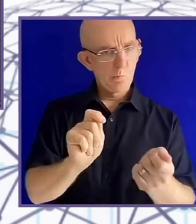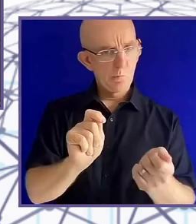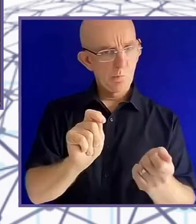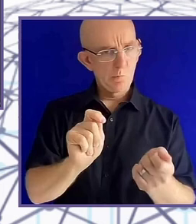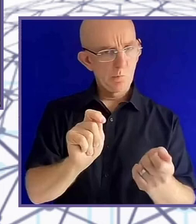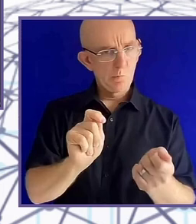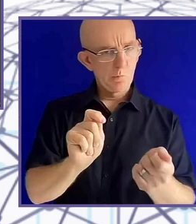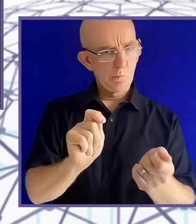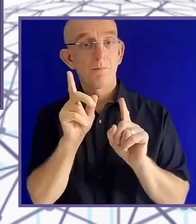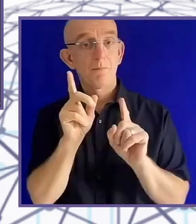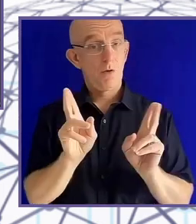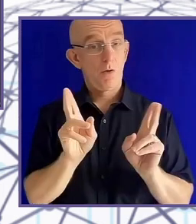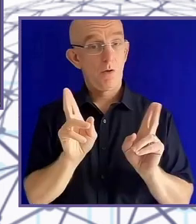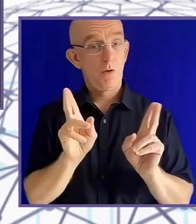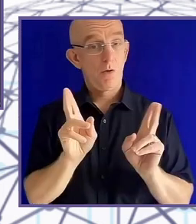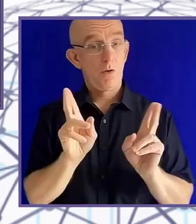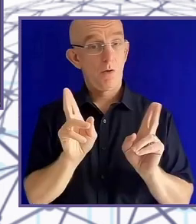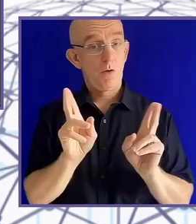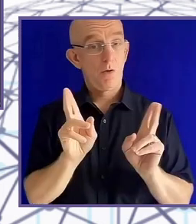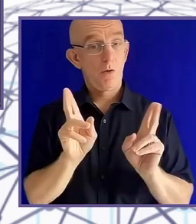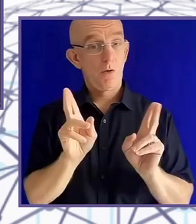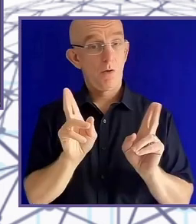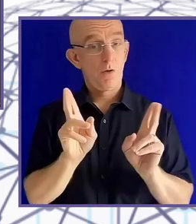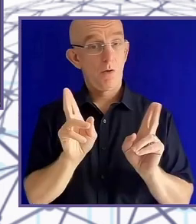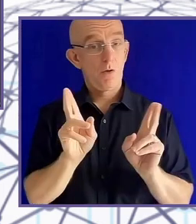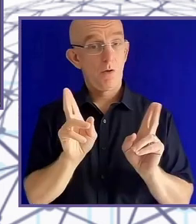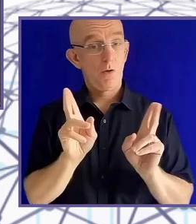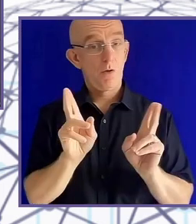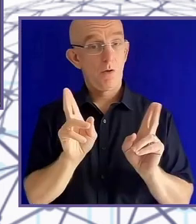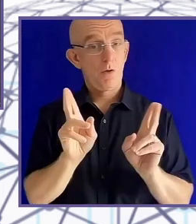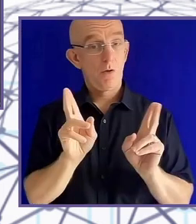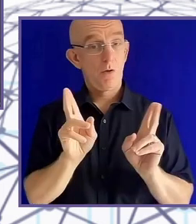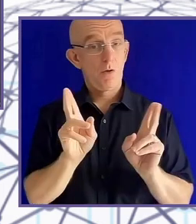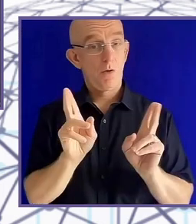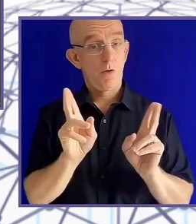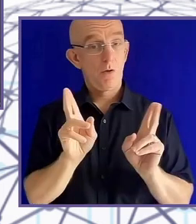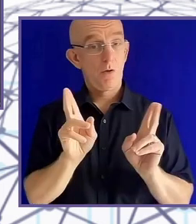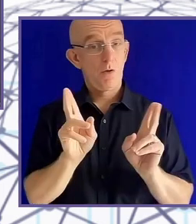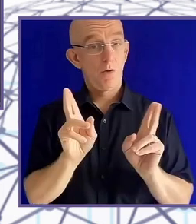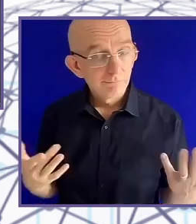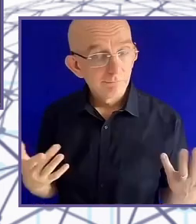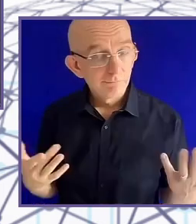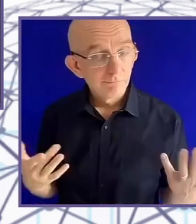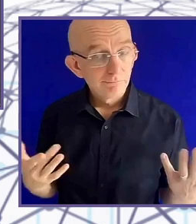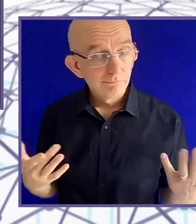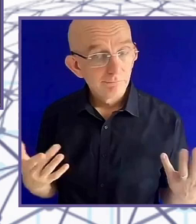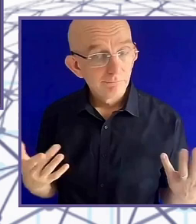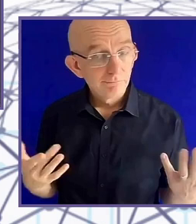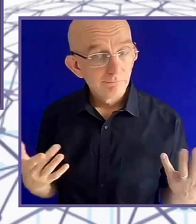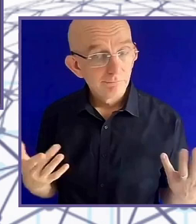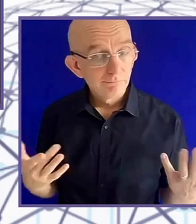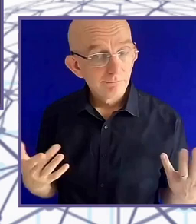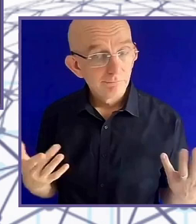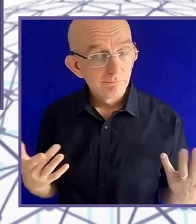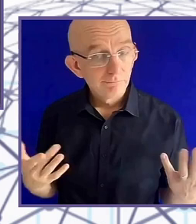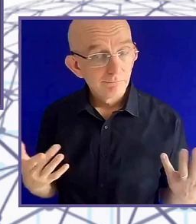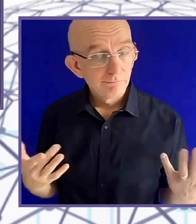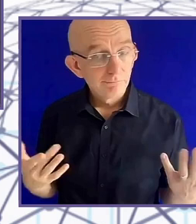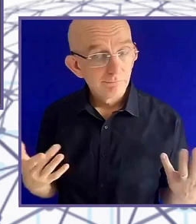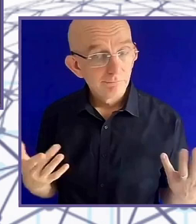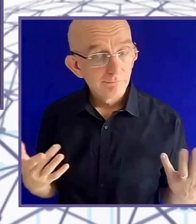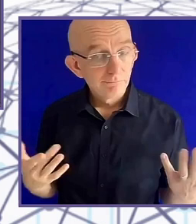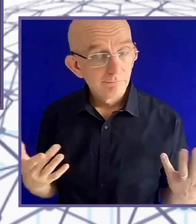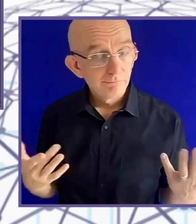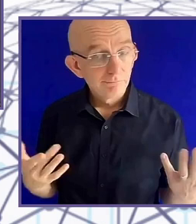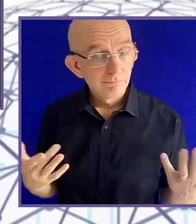back to our on-screen examples? I don't know if our on-screen examples are able to come on screen. If not, no, we're not doing on